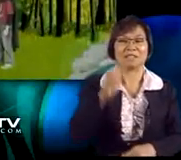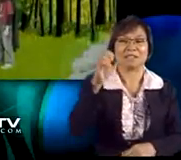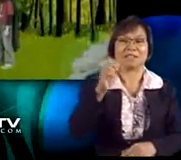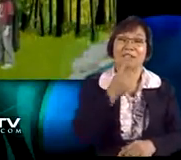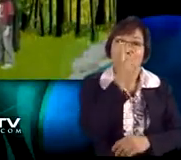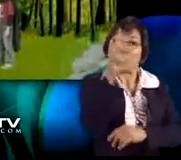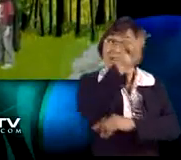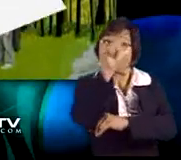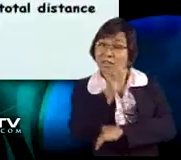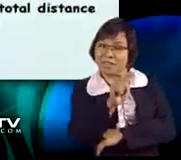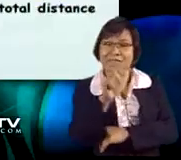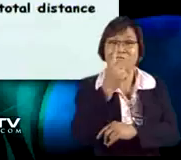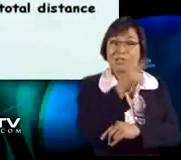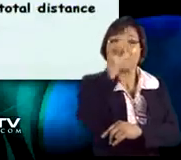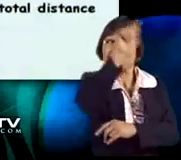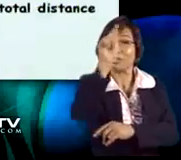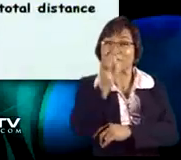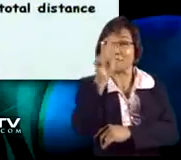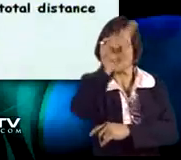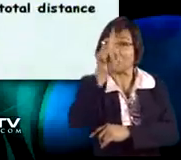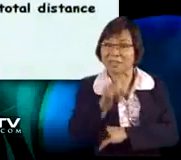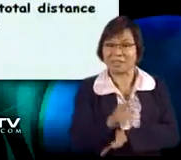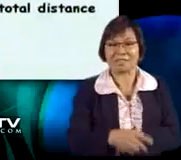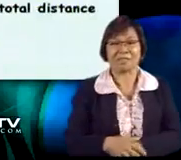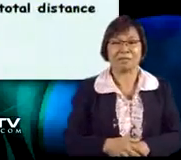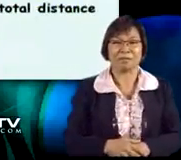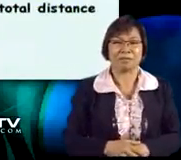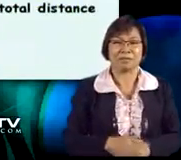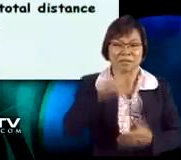Yes! Now look at the question.